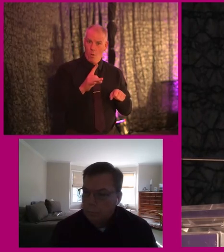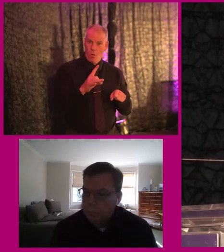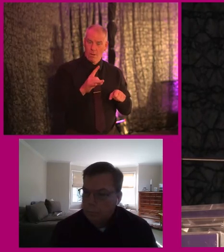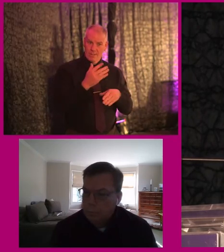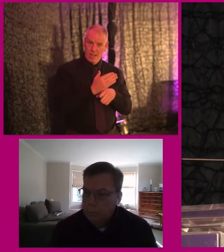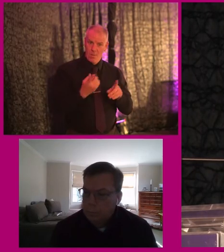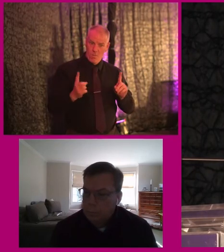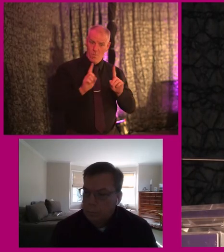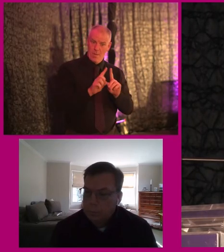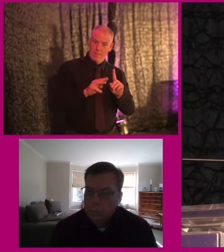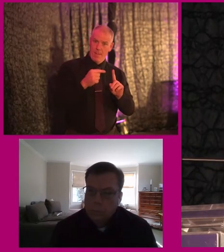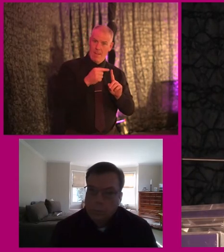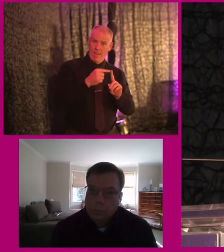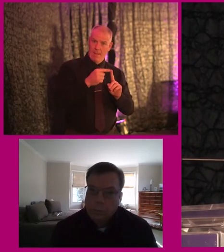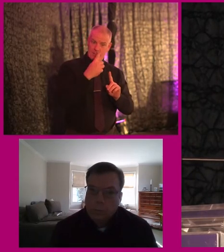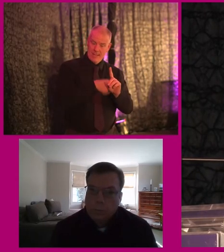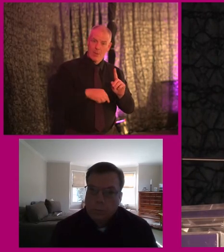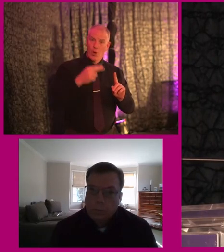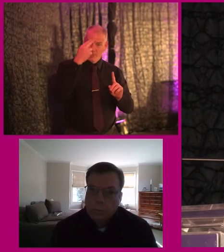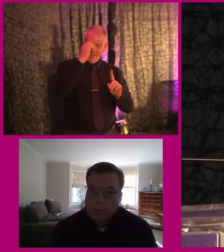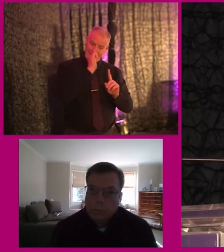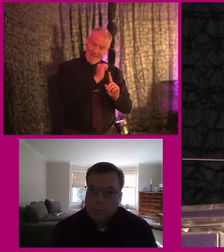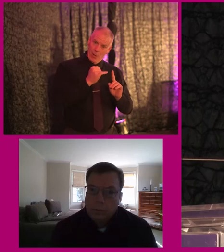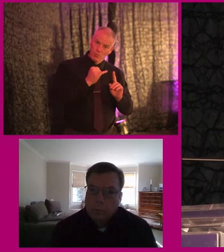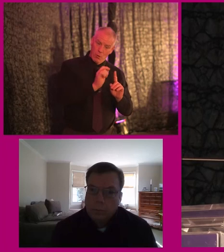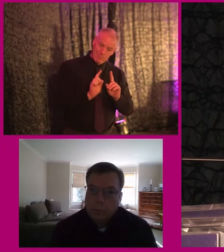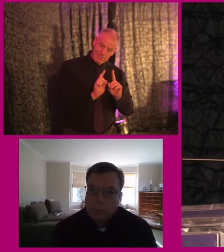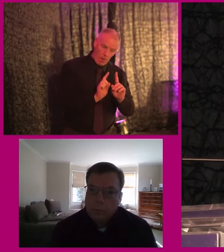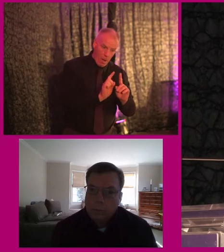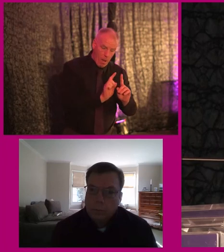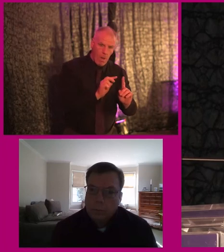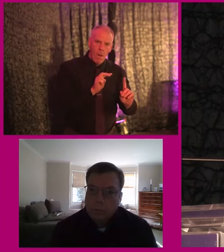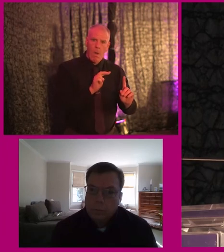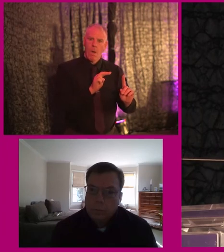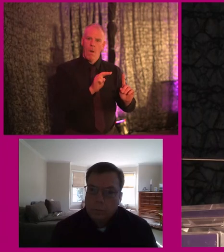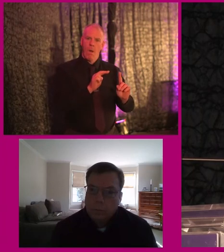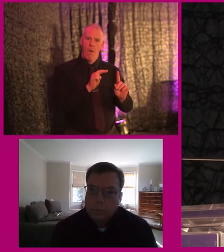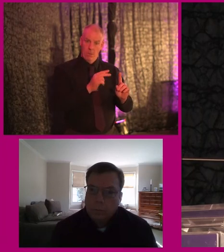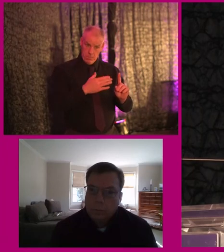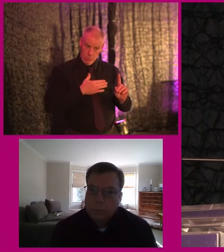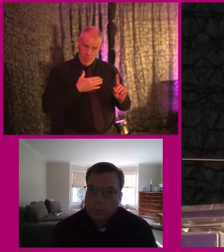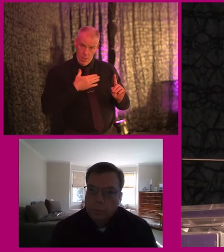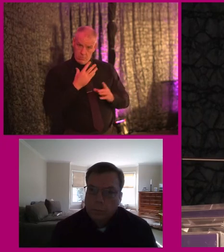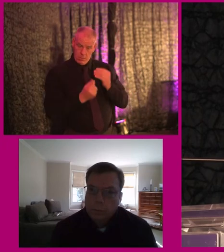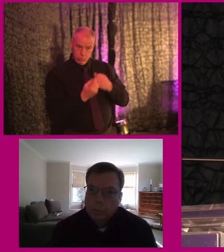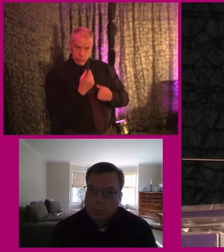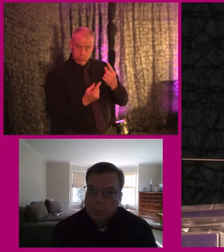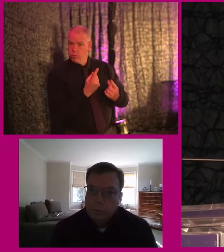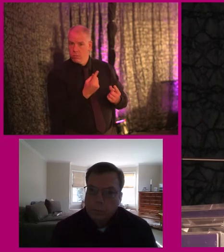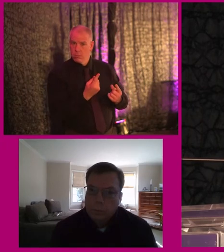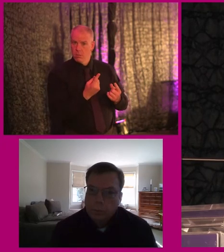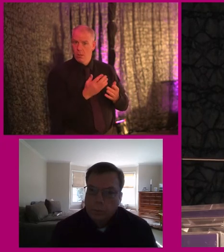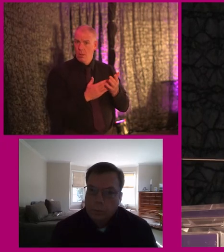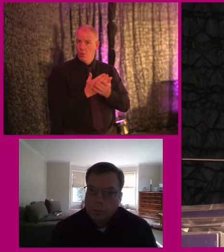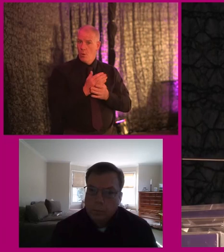alongside people and understanding their user journeys. Are there things that you found kind of surprising that have come to light